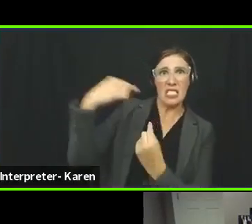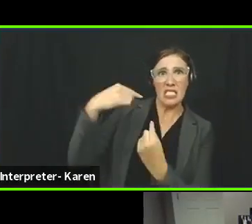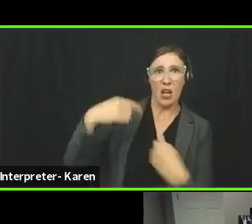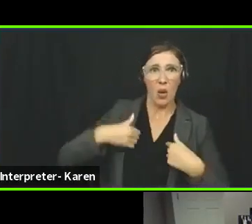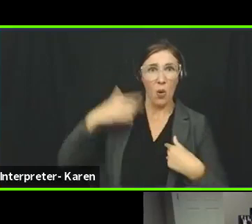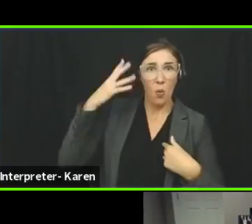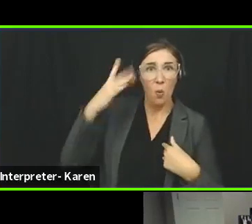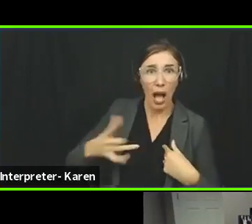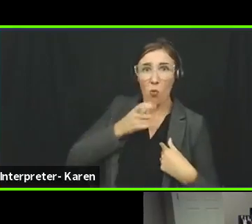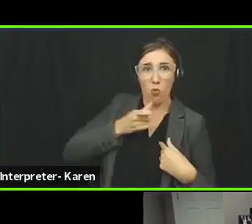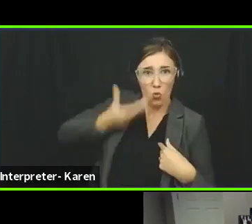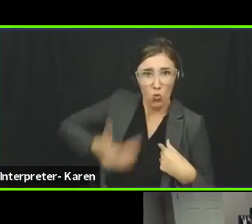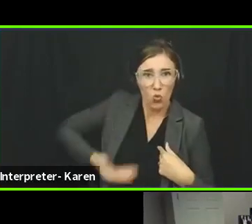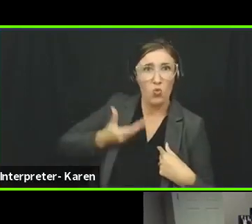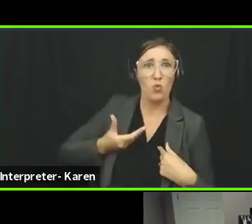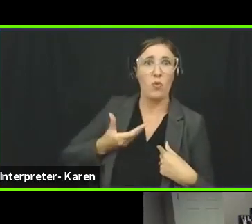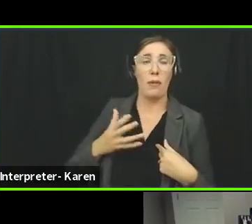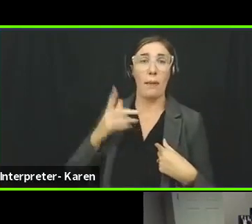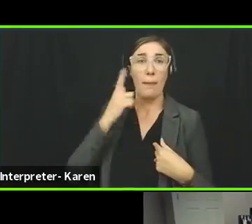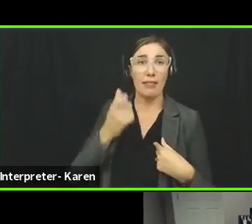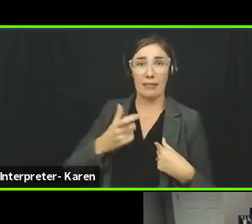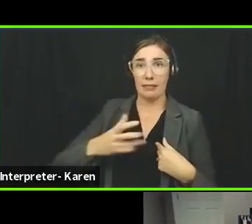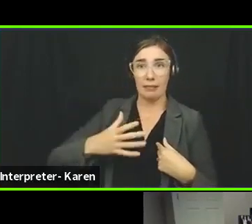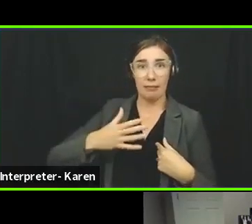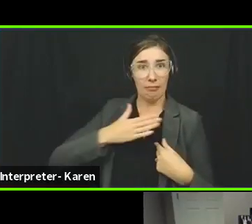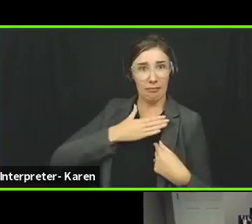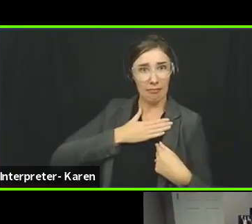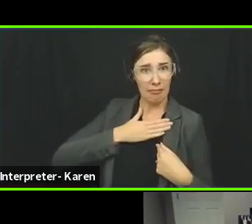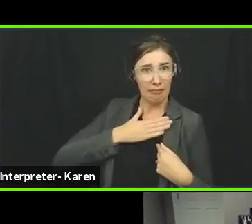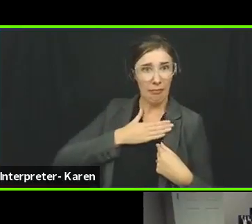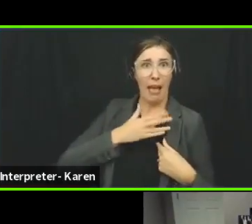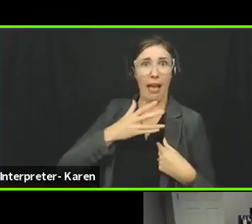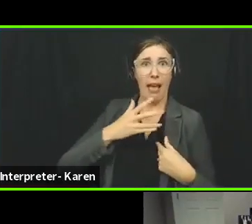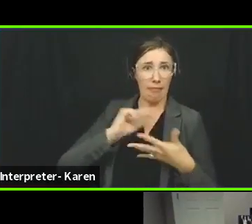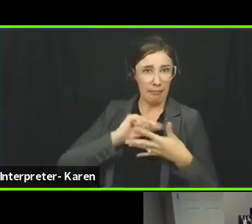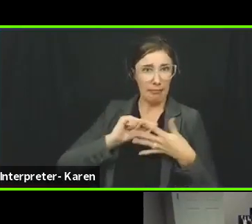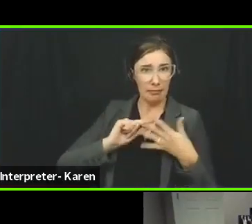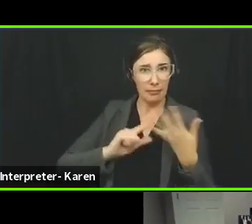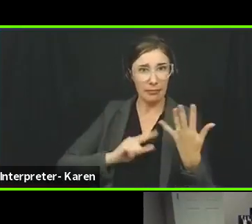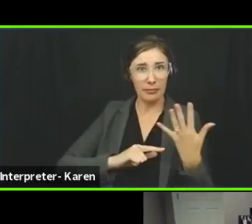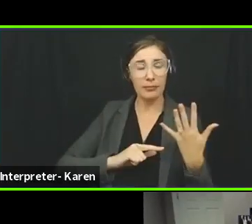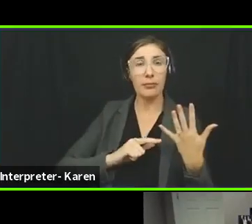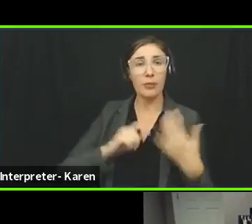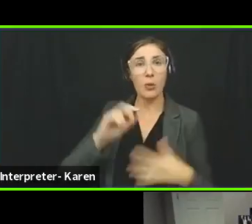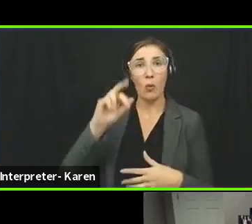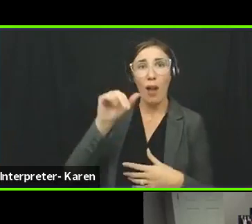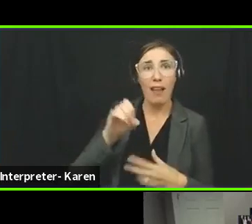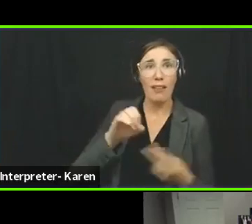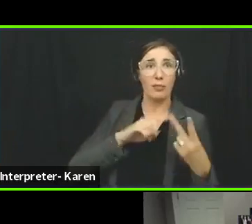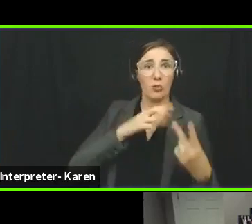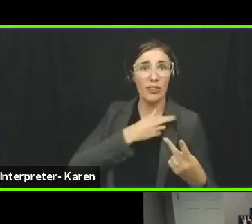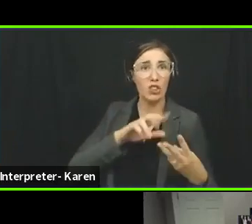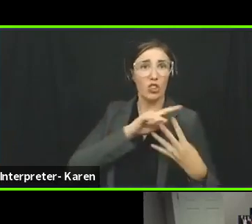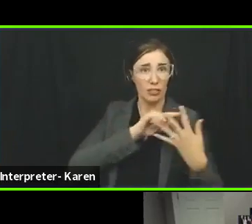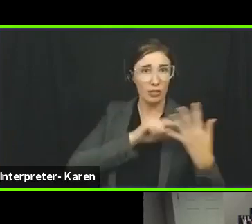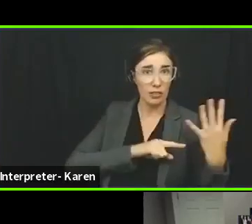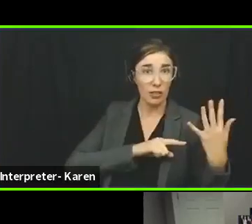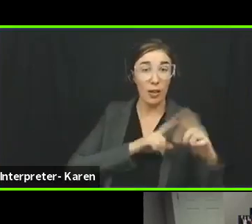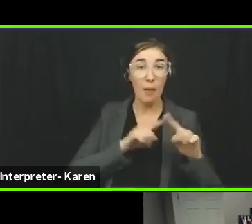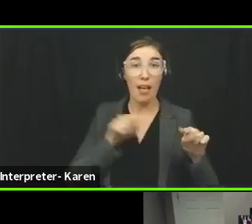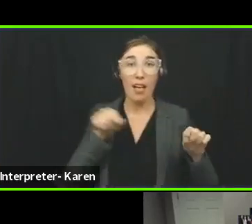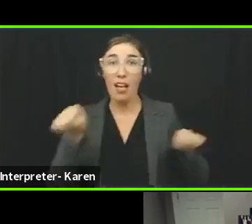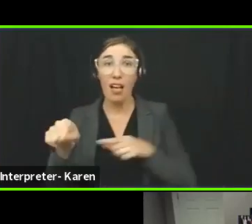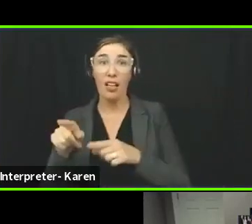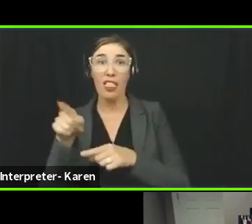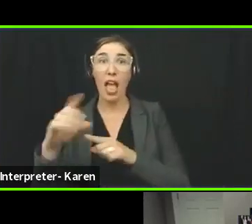of who they are or because of one of these characteristics. The evidence of showing